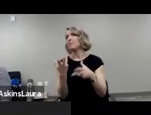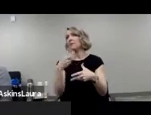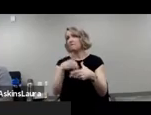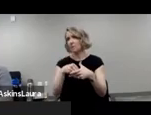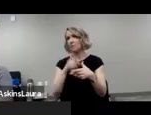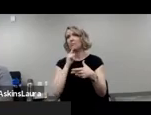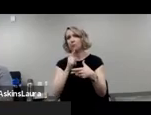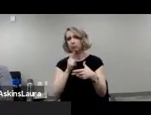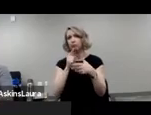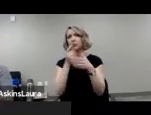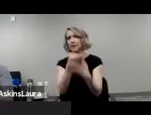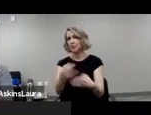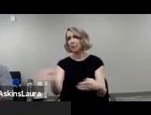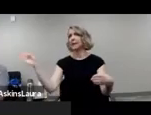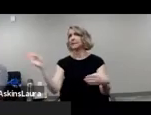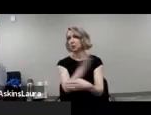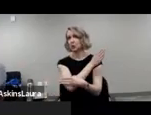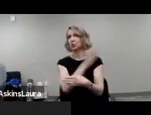that participated in this.